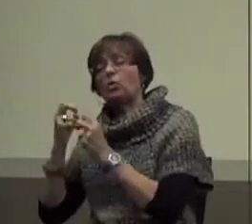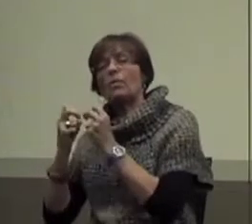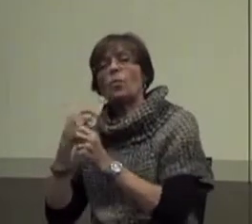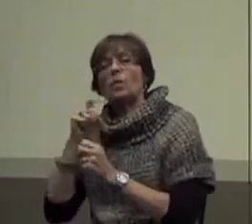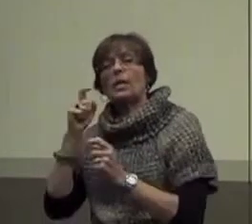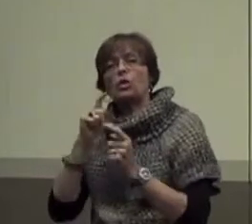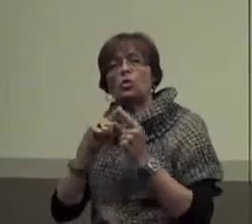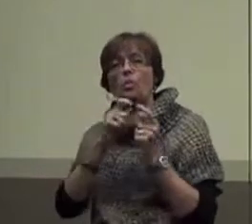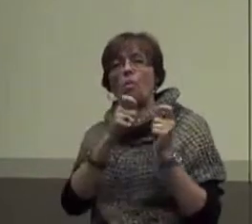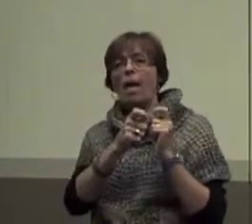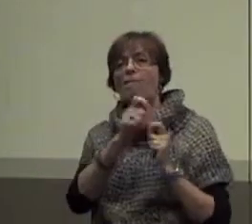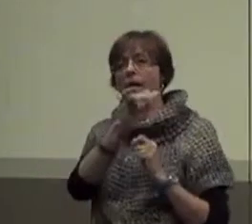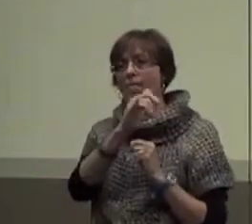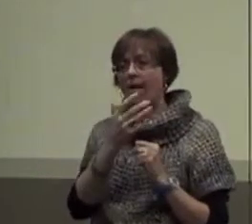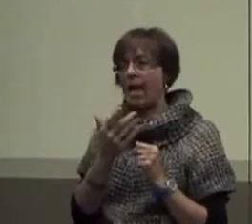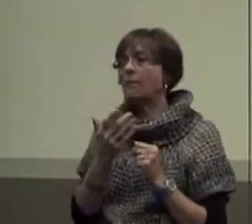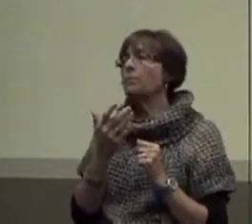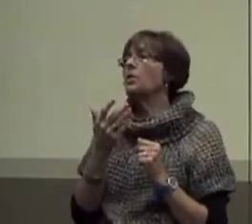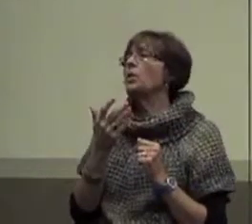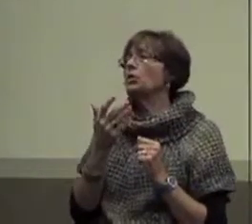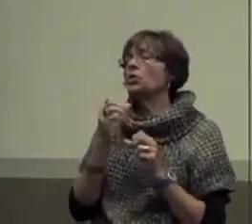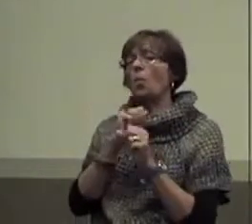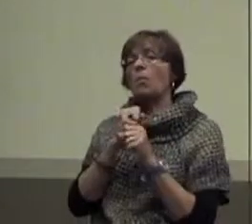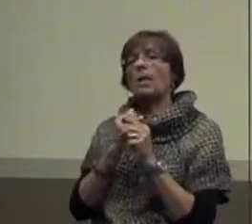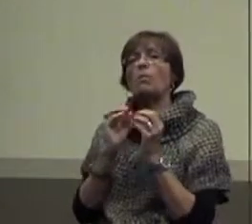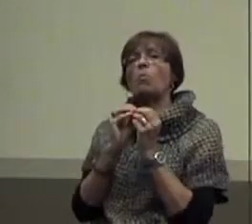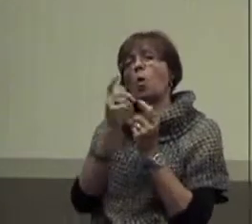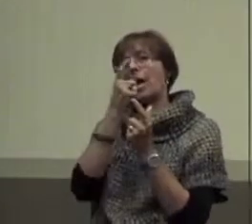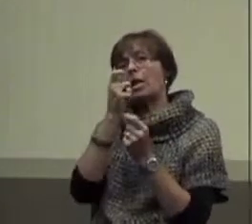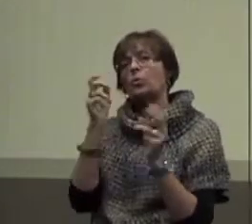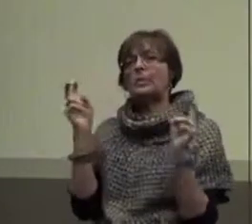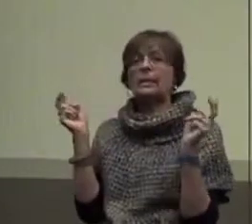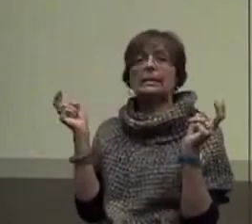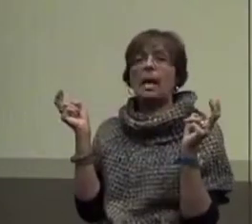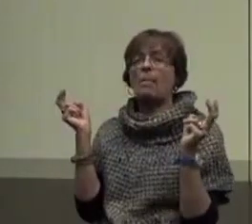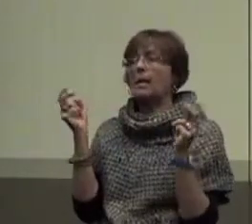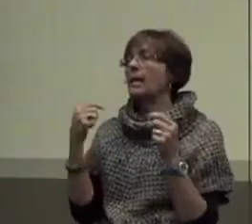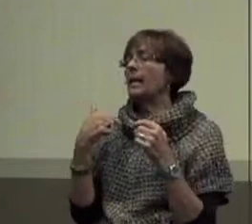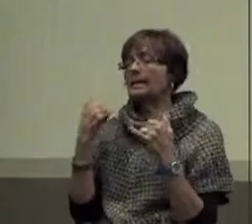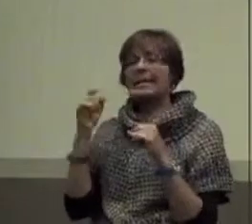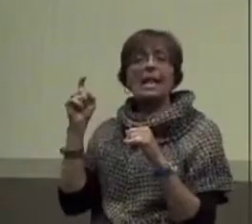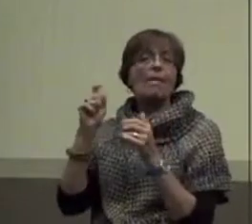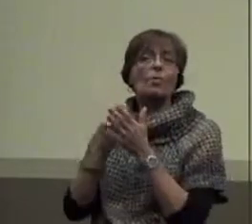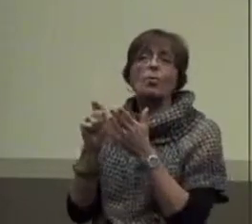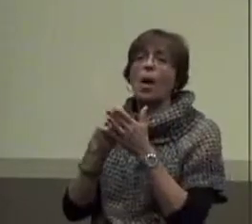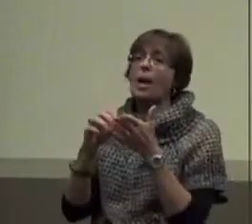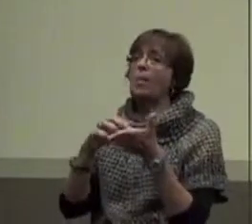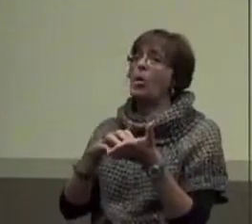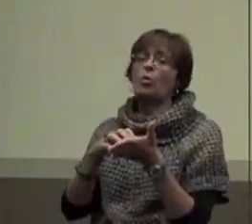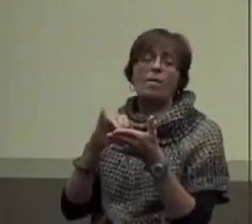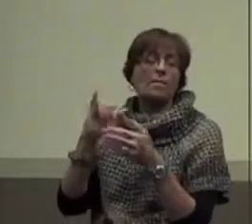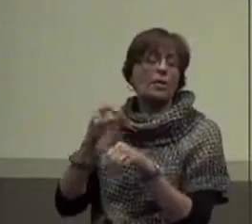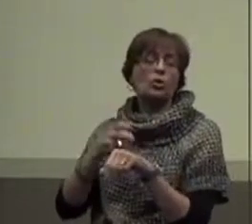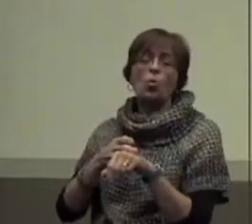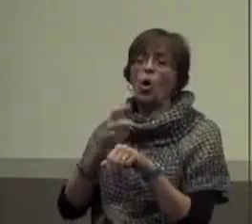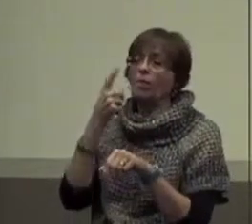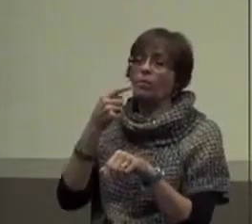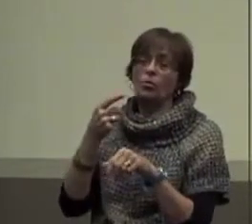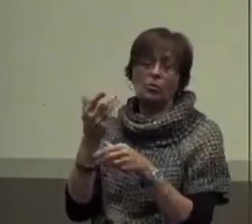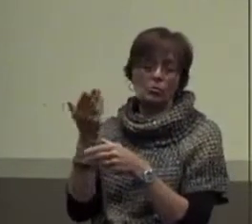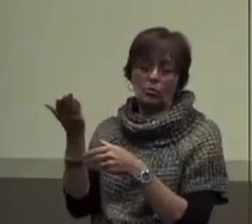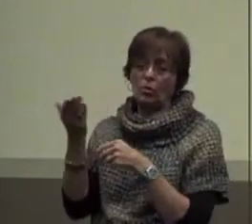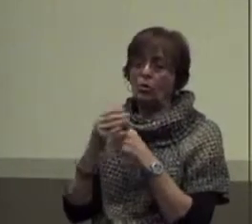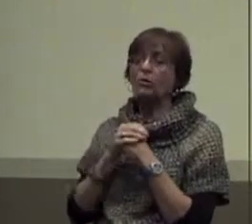that guy, right? And so, making it a more interesting topic, I still have to write a paragraph. That's too hard for me or her,